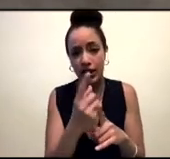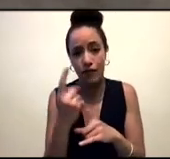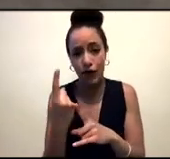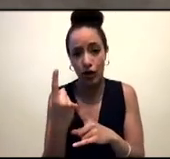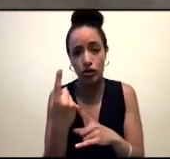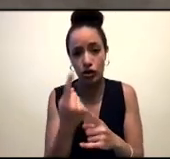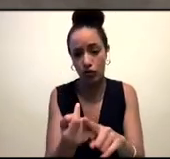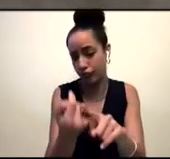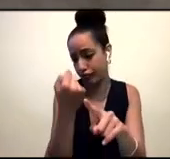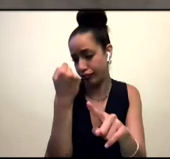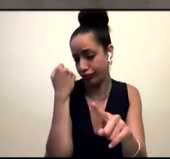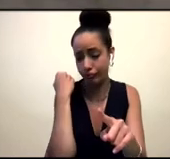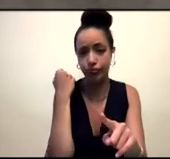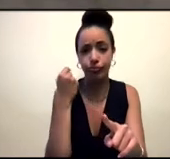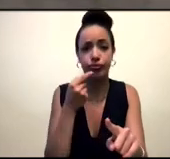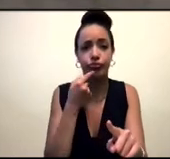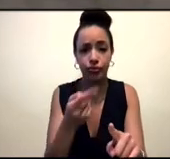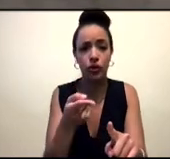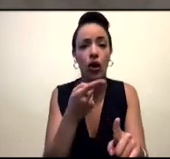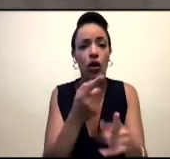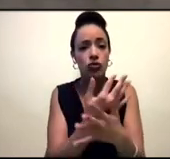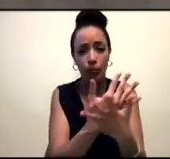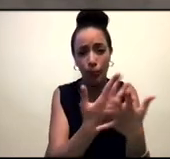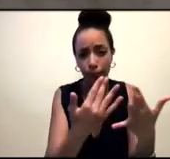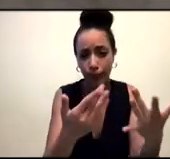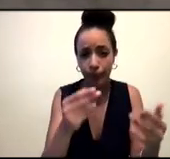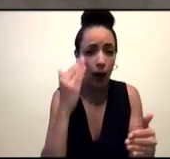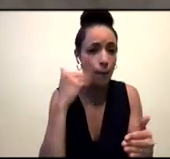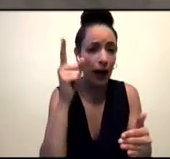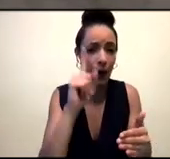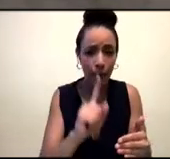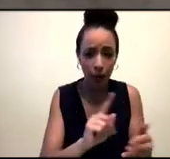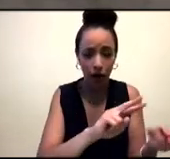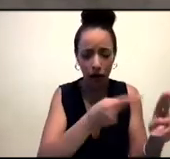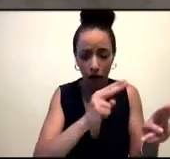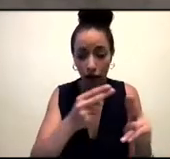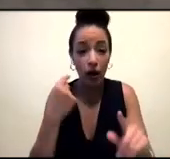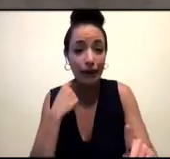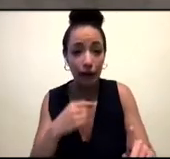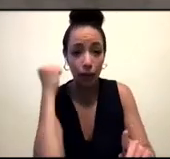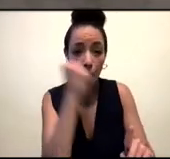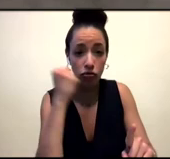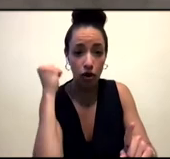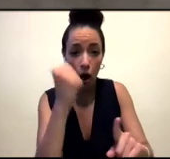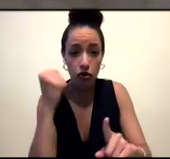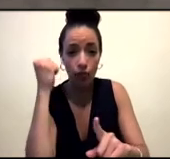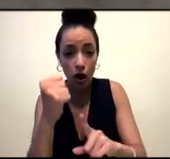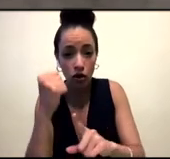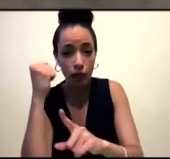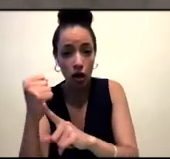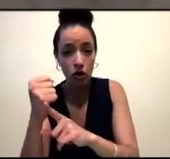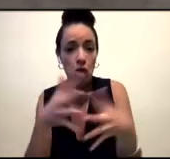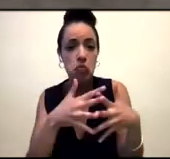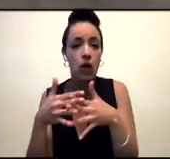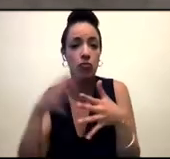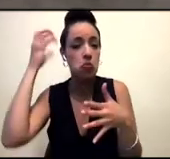left unhoused, and the United States government did nothing. And then turned around and asked Black people to fight in a war, people